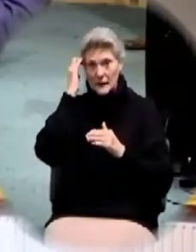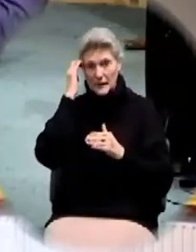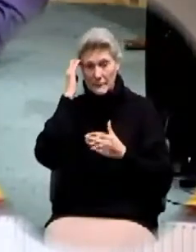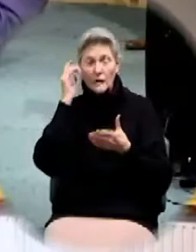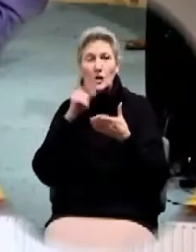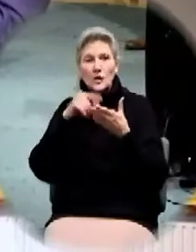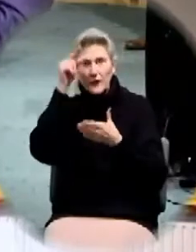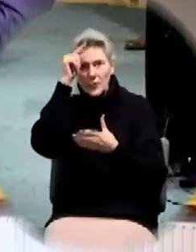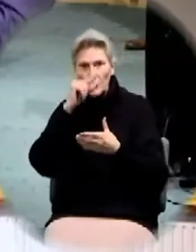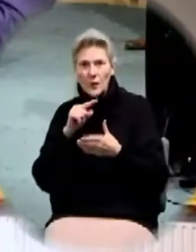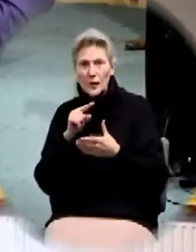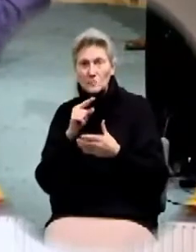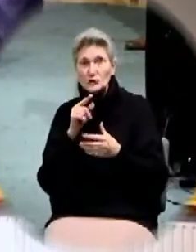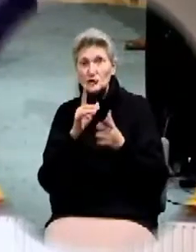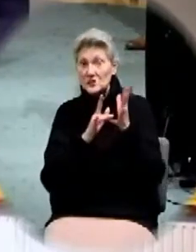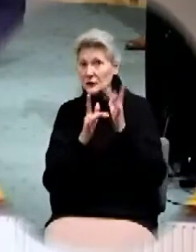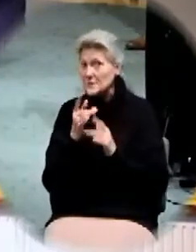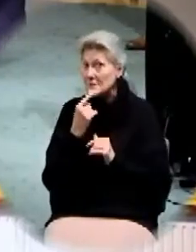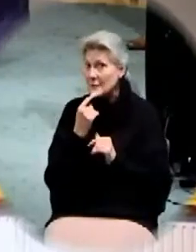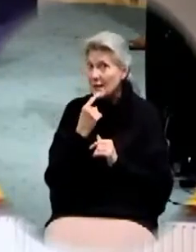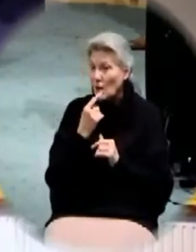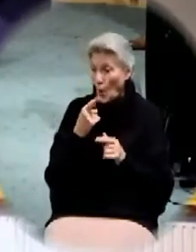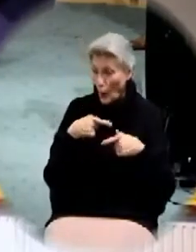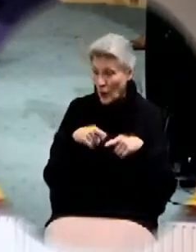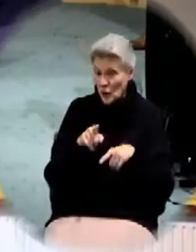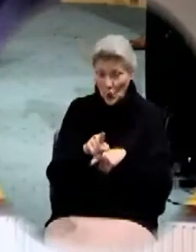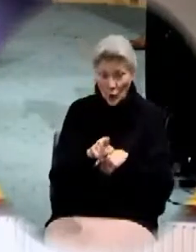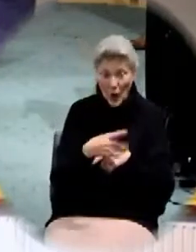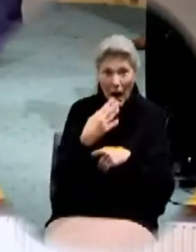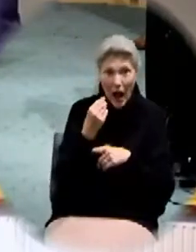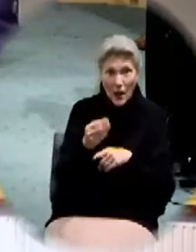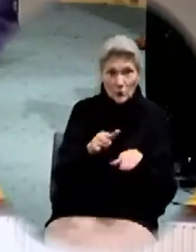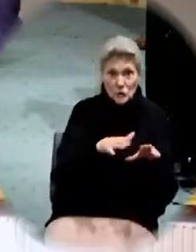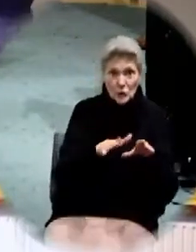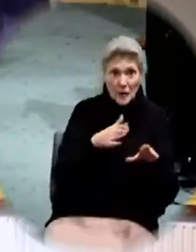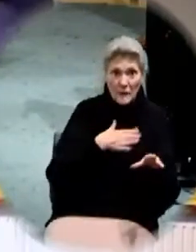look at the Greek you know what he was really saying while you were out doing my